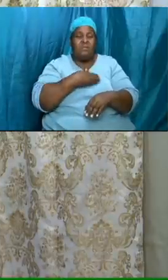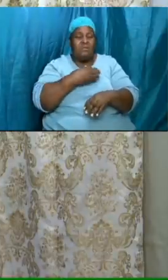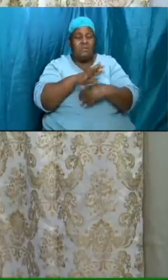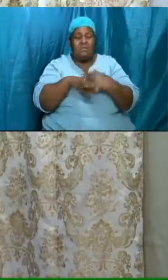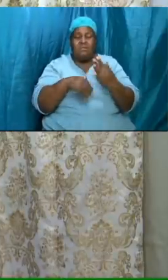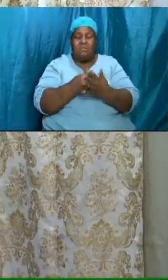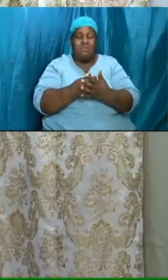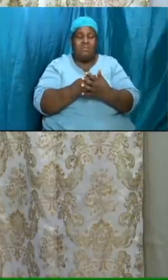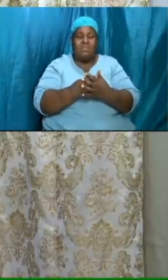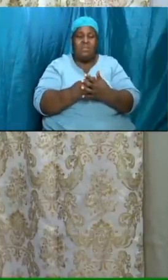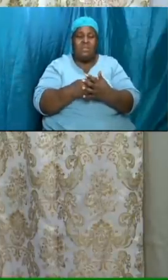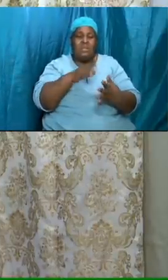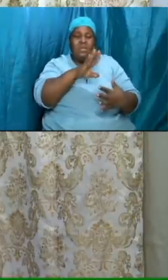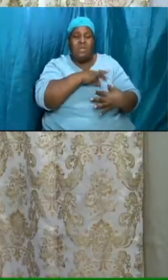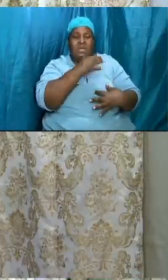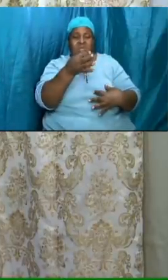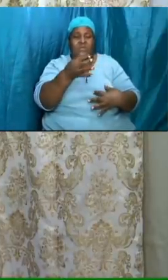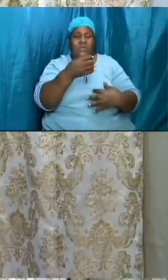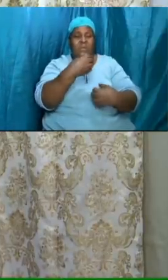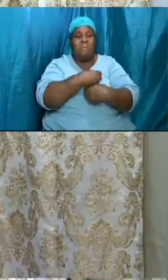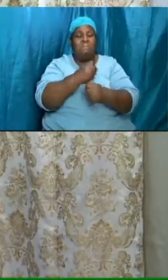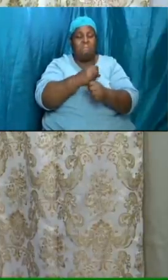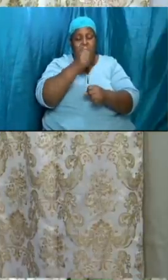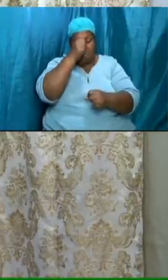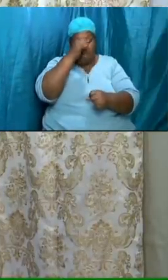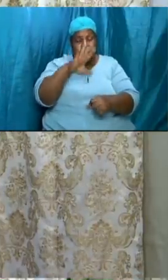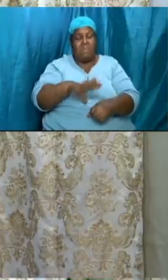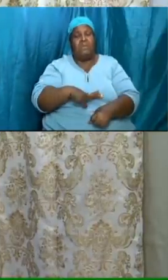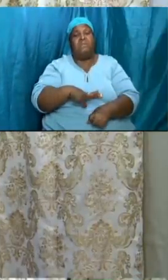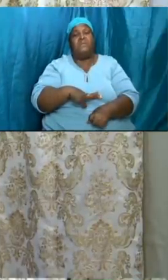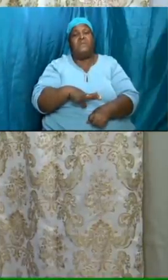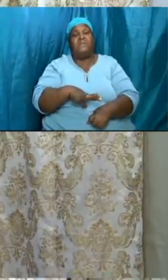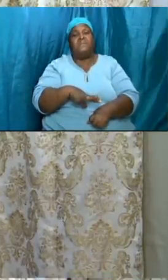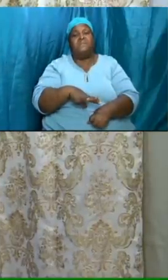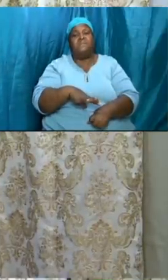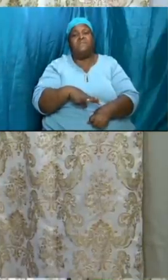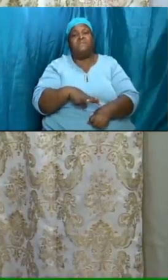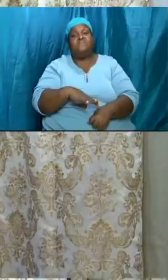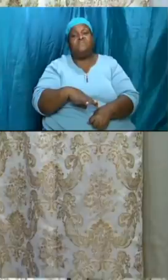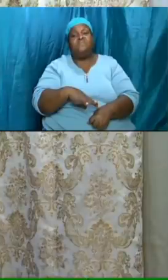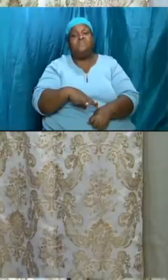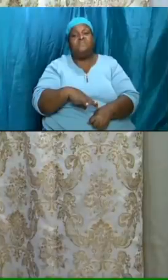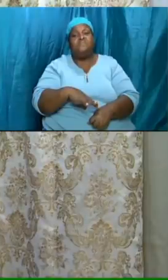and spirit makes men yes